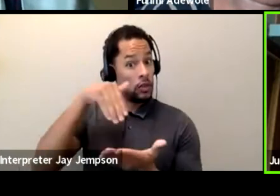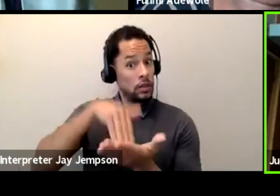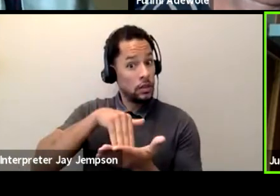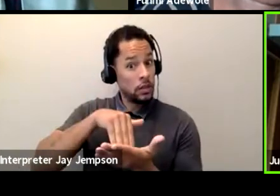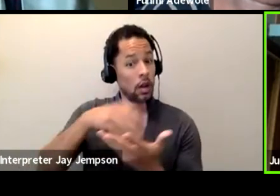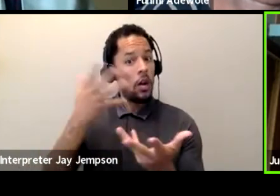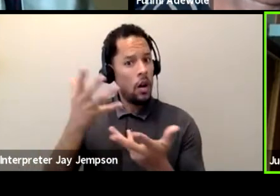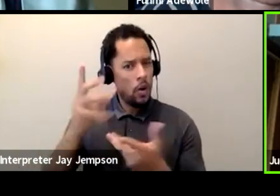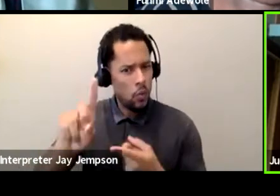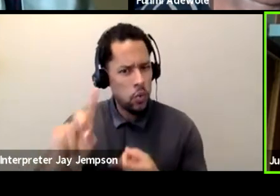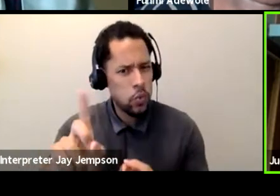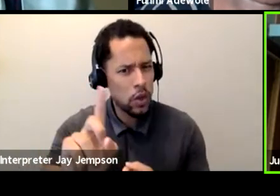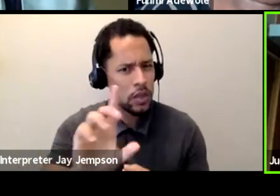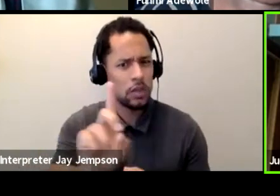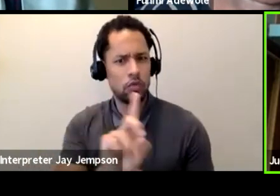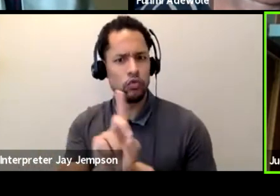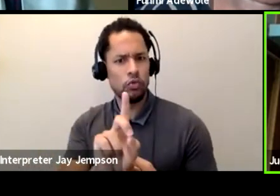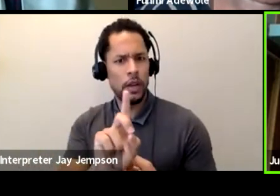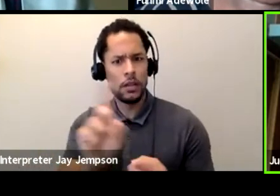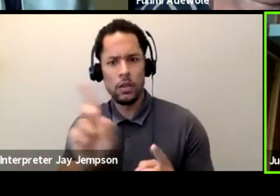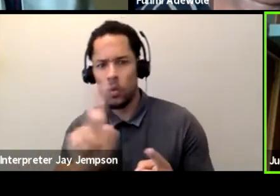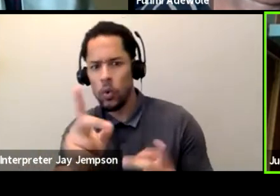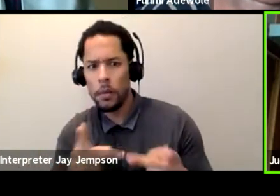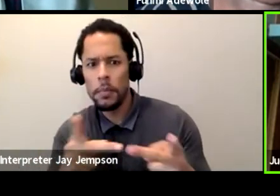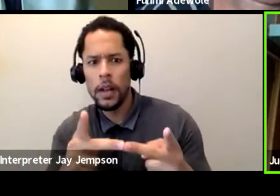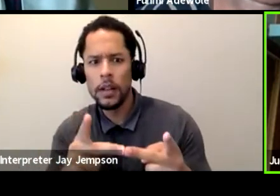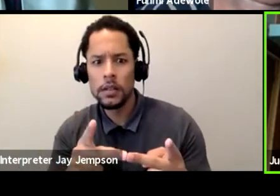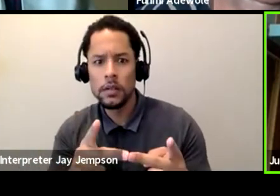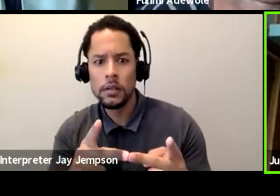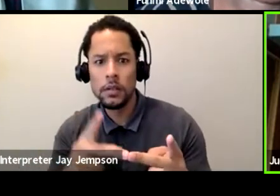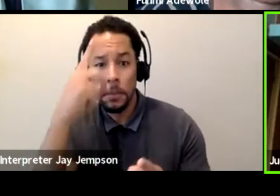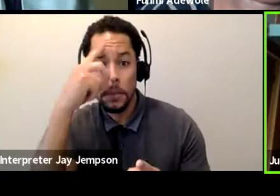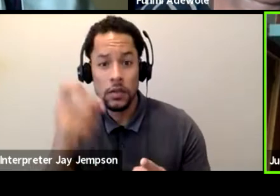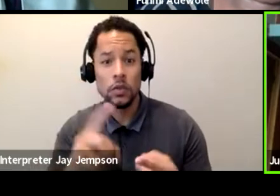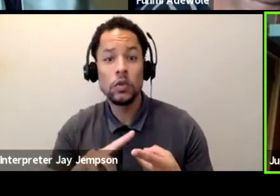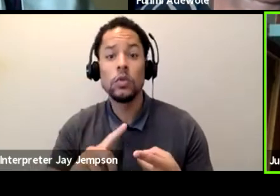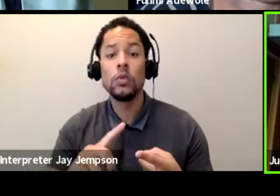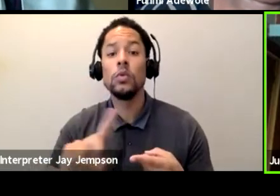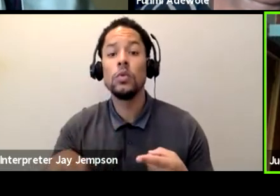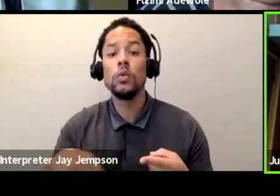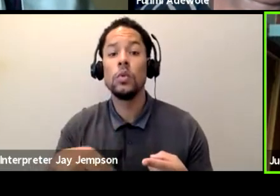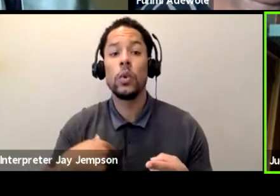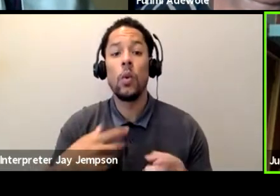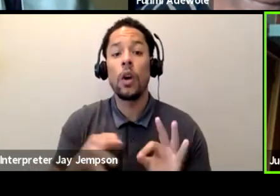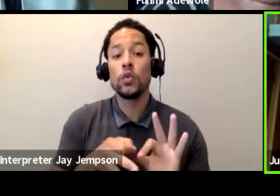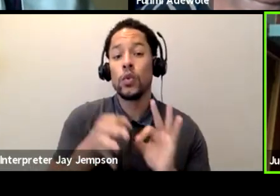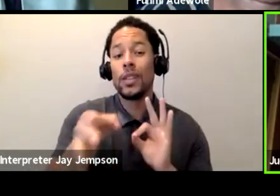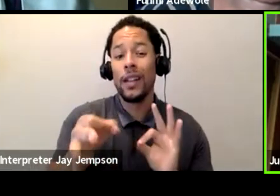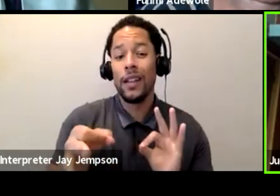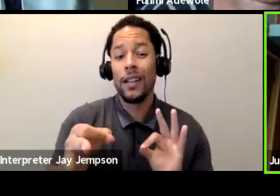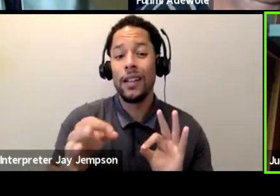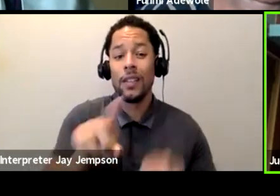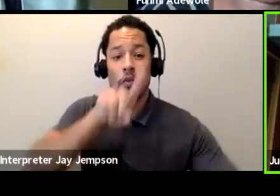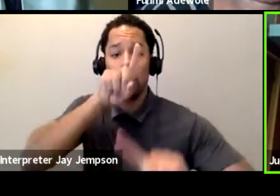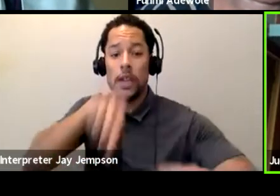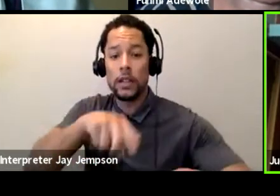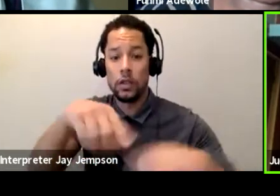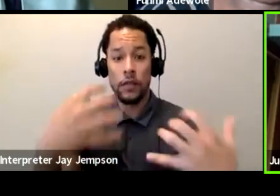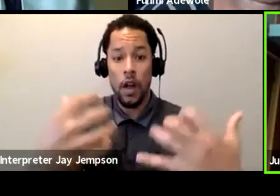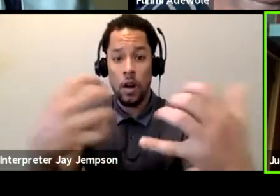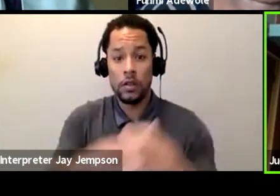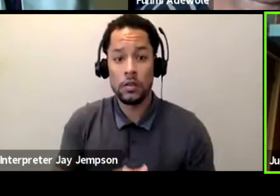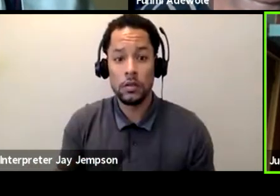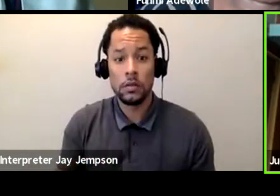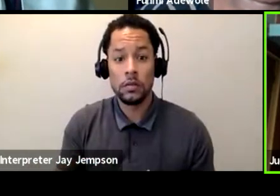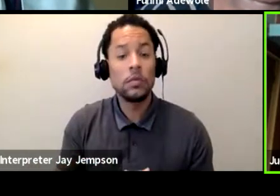Because do we want to extend or delay the reaction of the consumers, the audience to this play? Is it a play that,